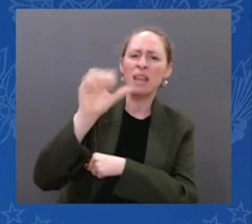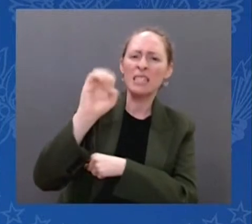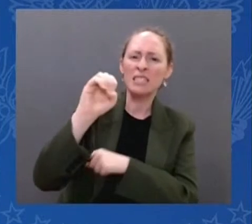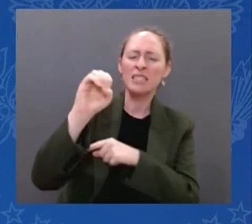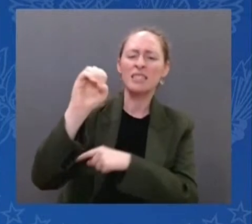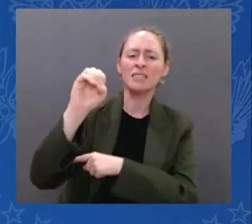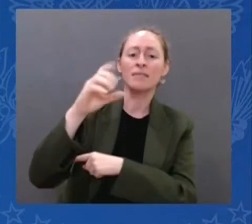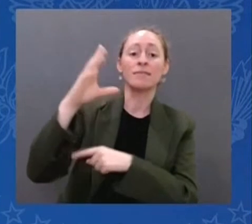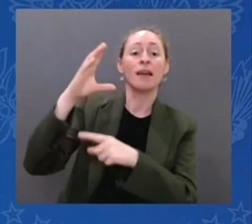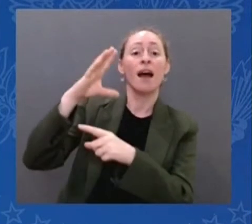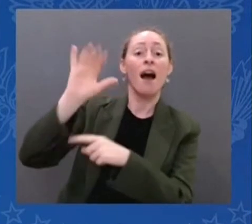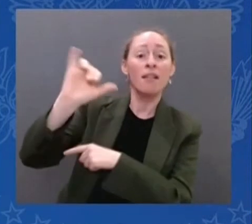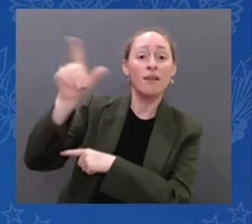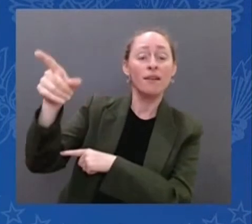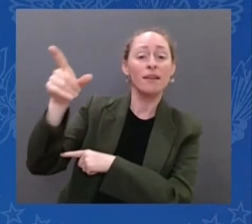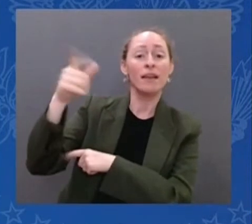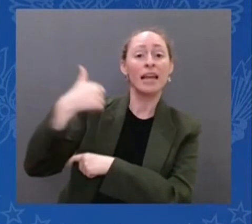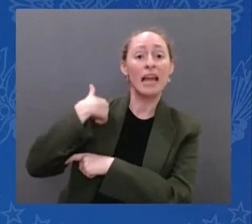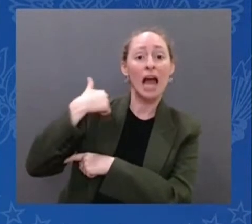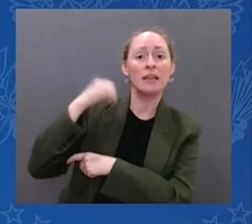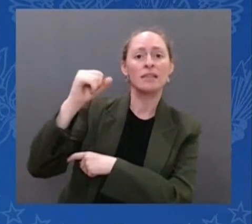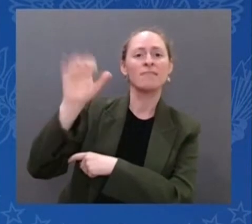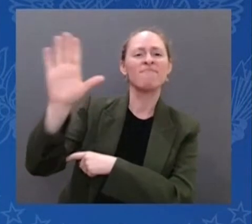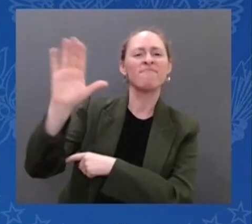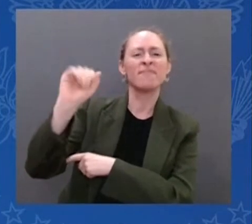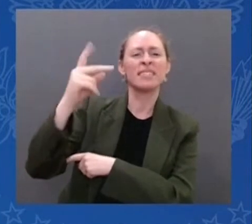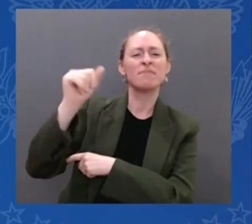amazing. I wonder what the press is like in all those other places.